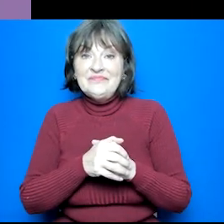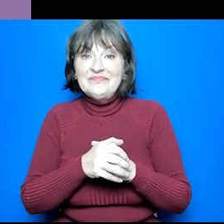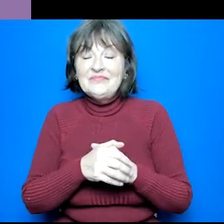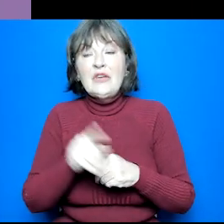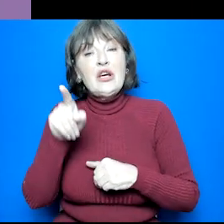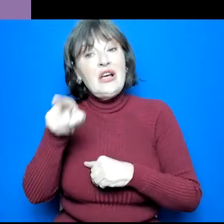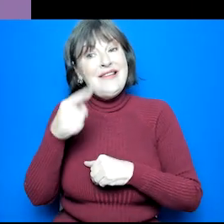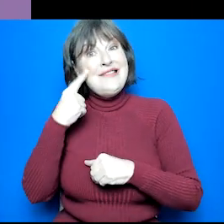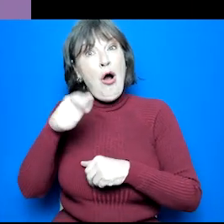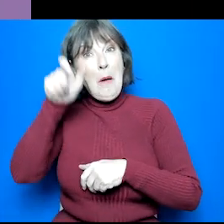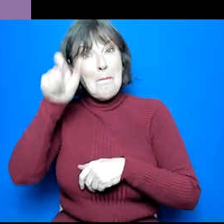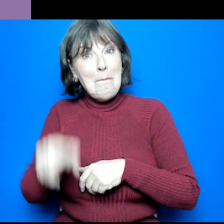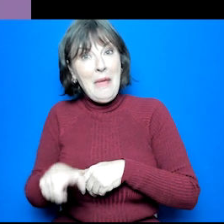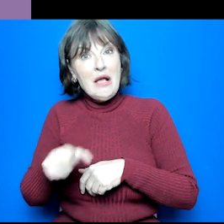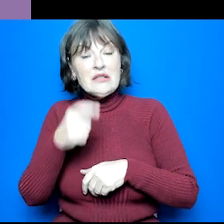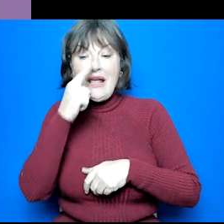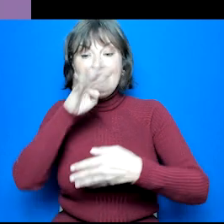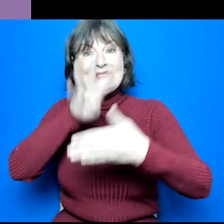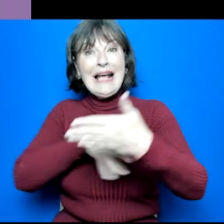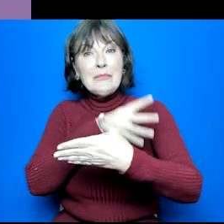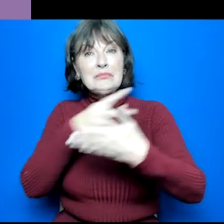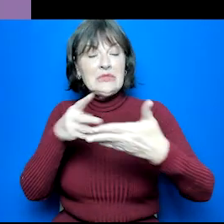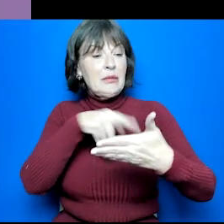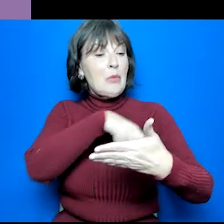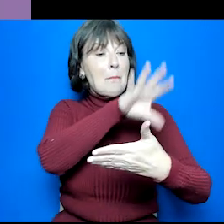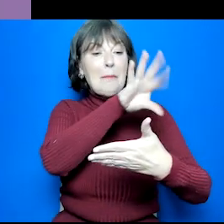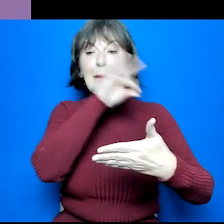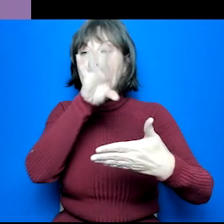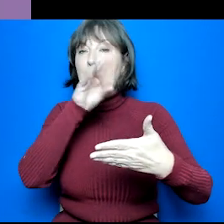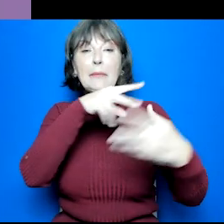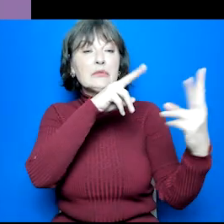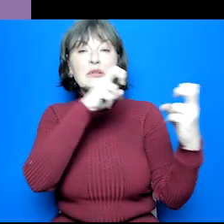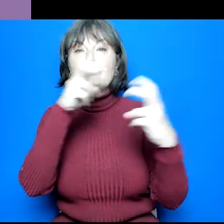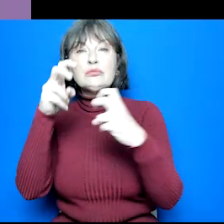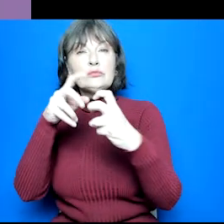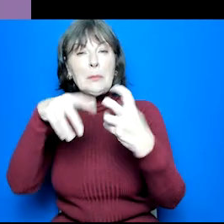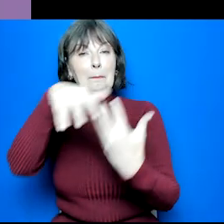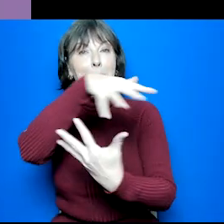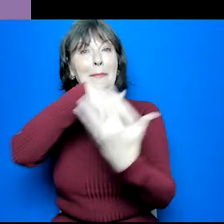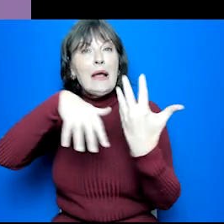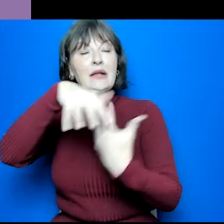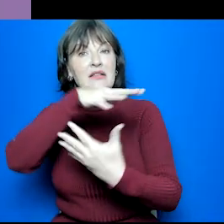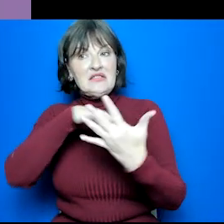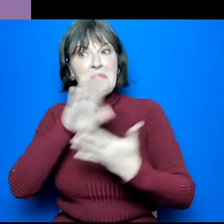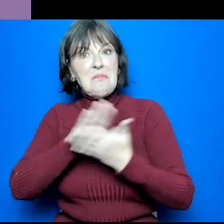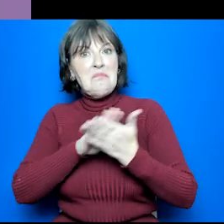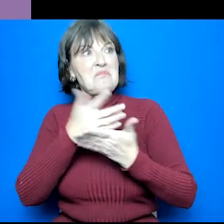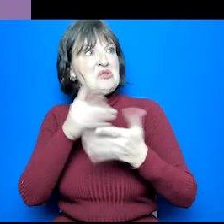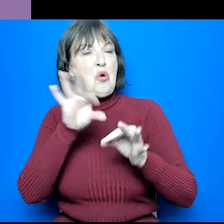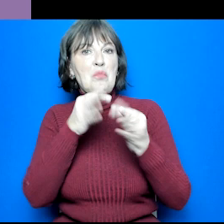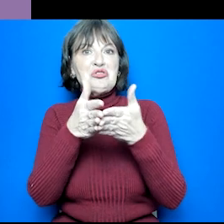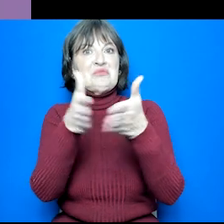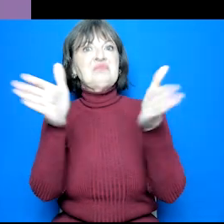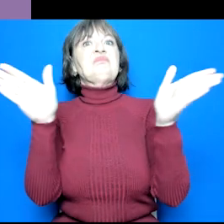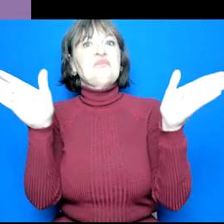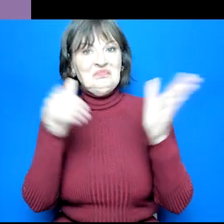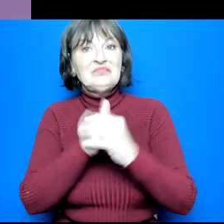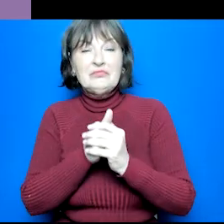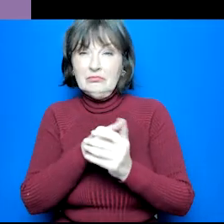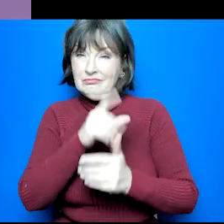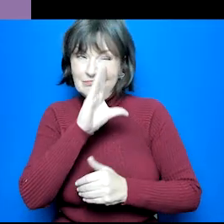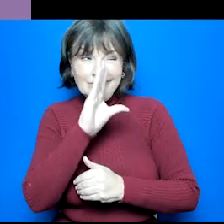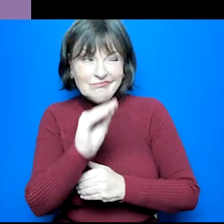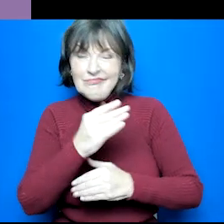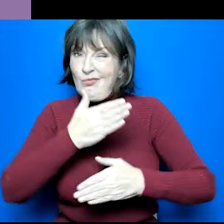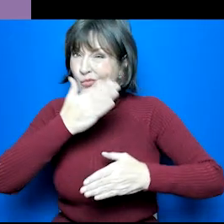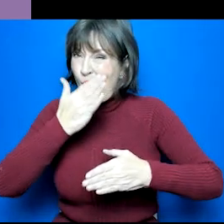across a range of disciplines they can keep all of their options open. As we've said the world's work is constantly changing as well as the